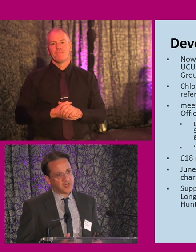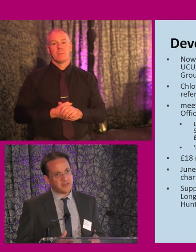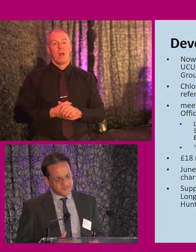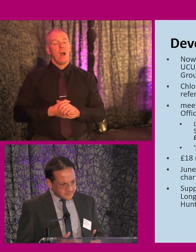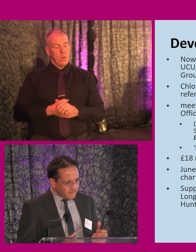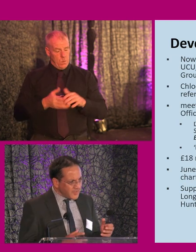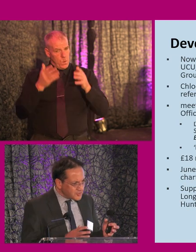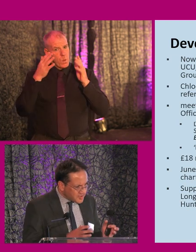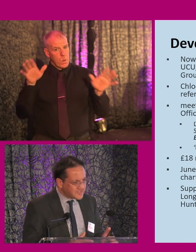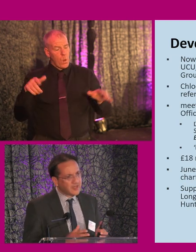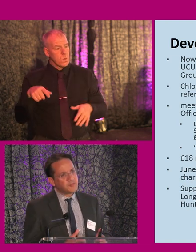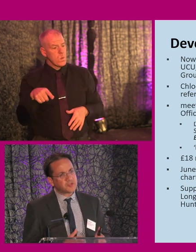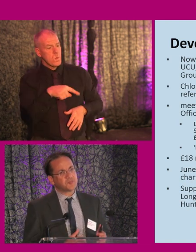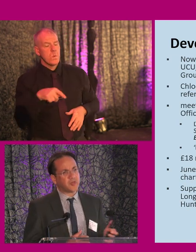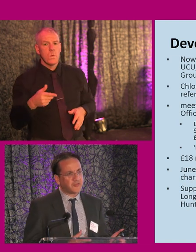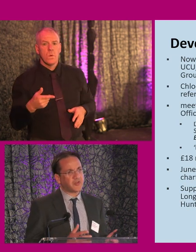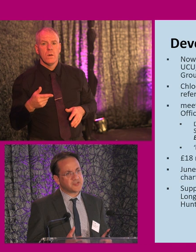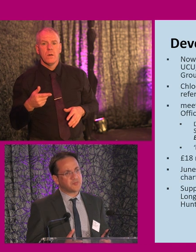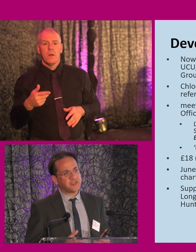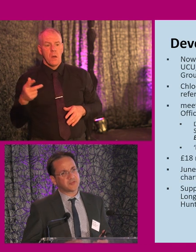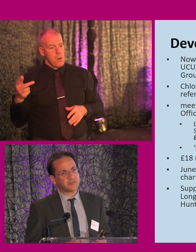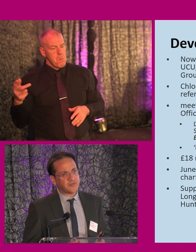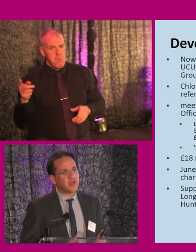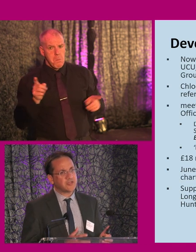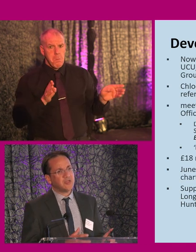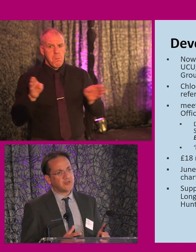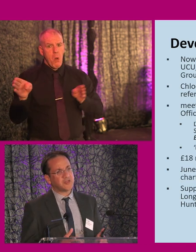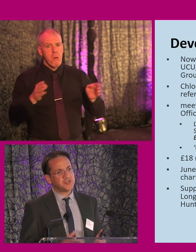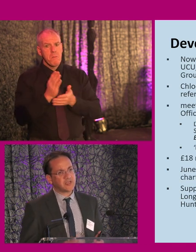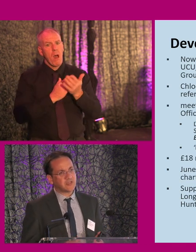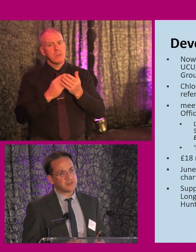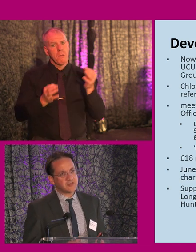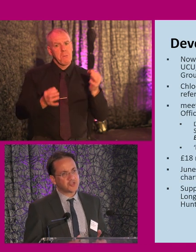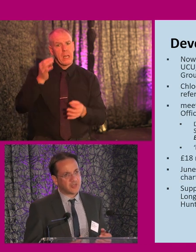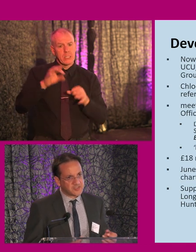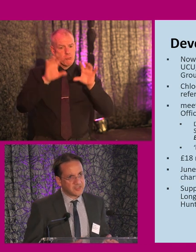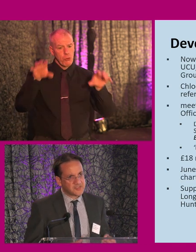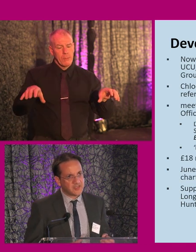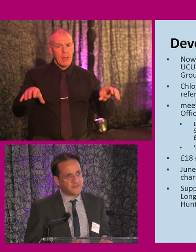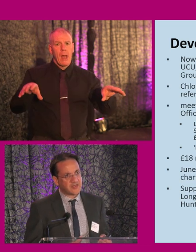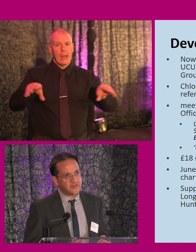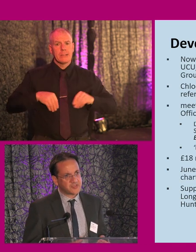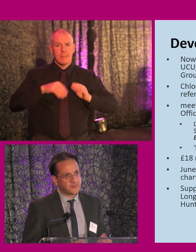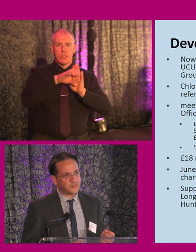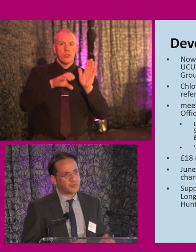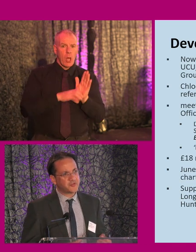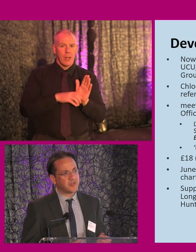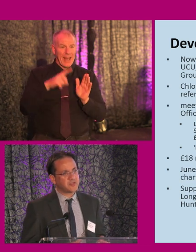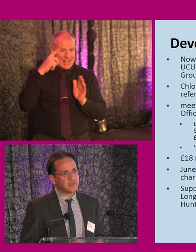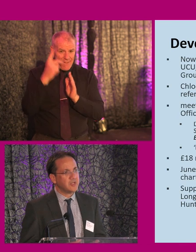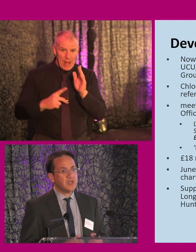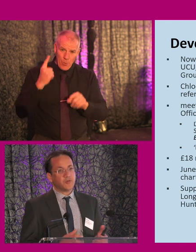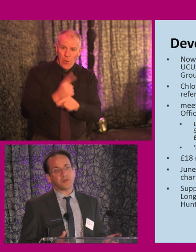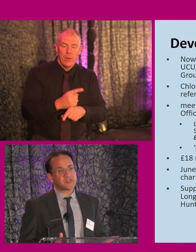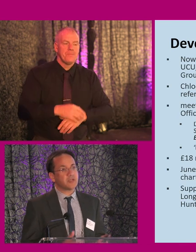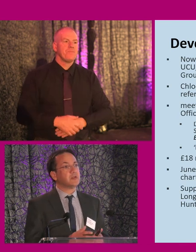does show just how much both sides of the political divide have actually taken to the Charter and see the value in terms of what we're trying to